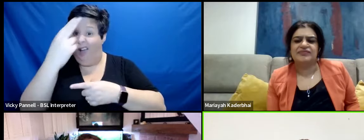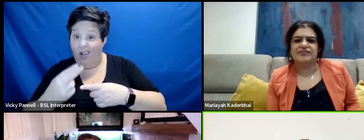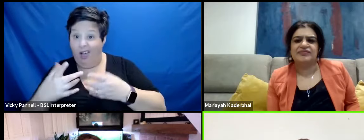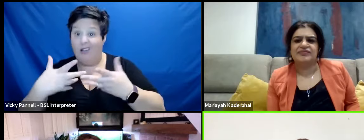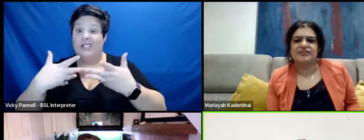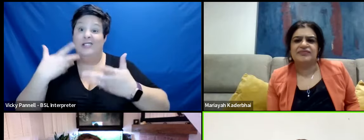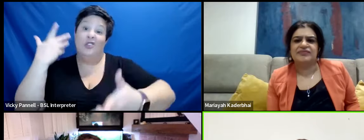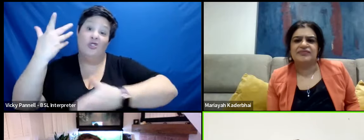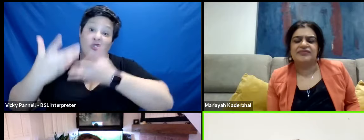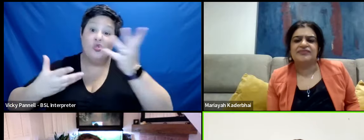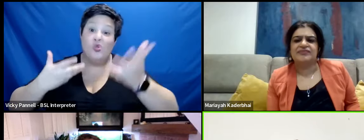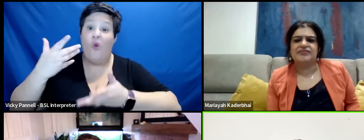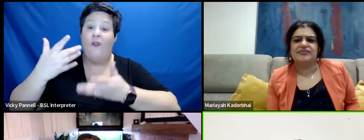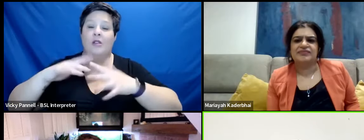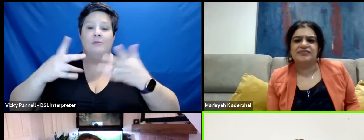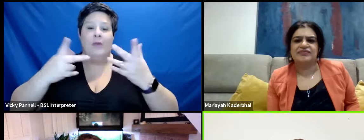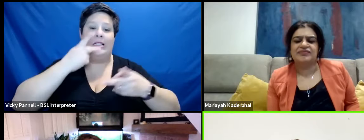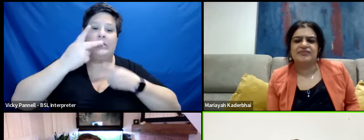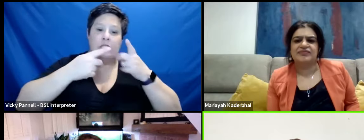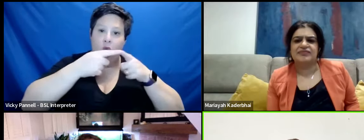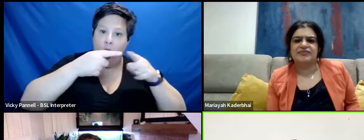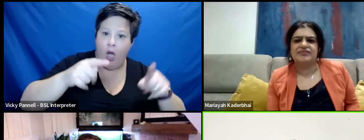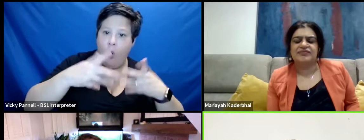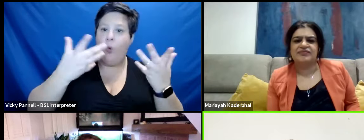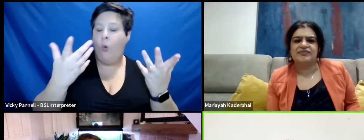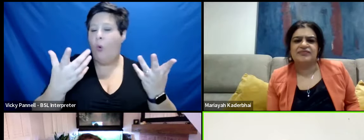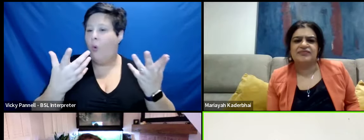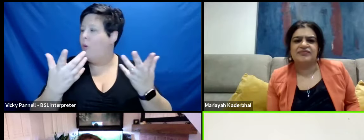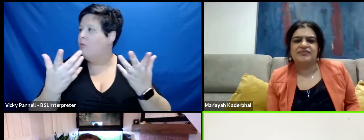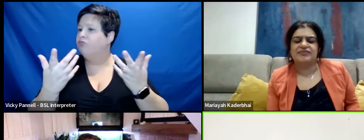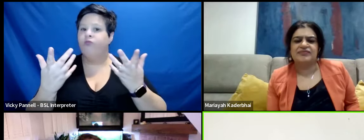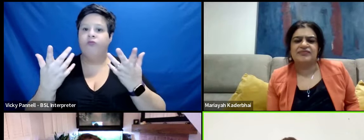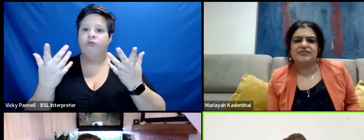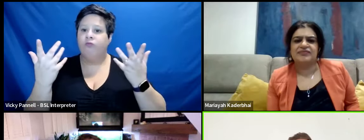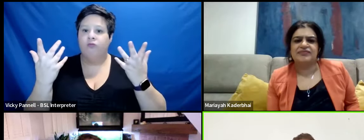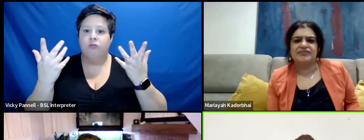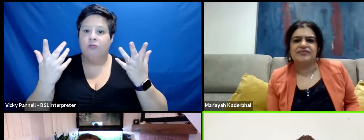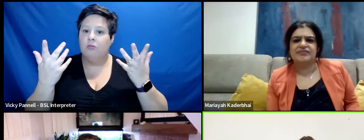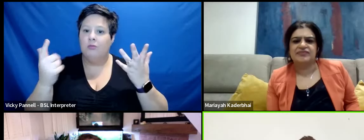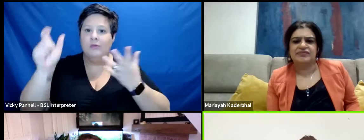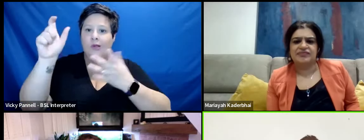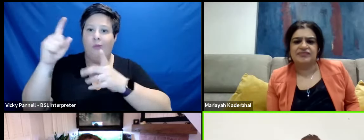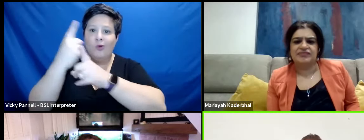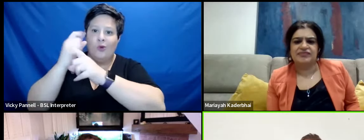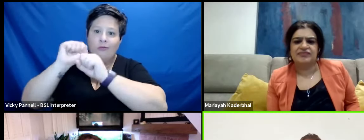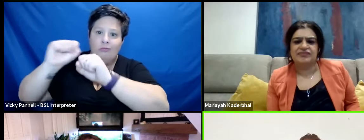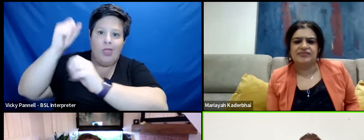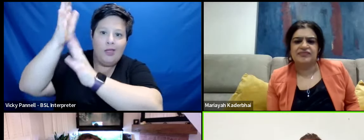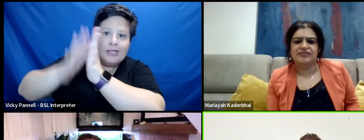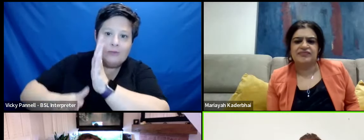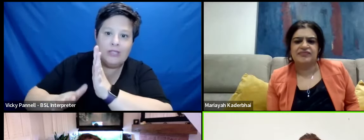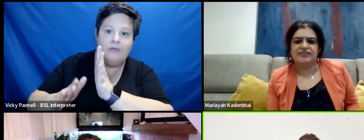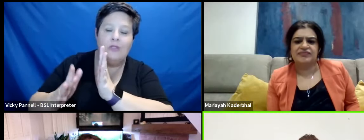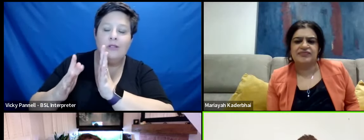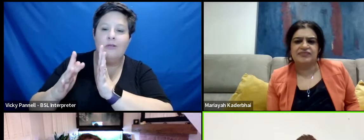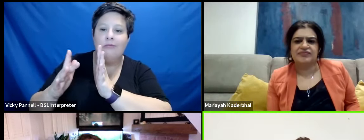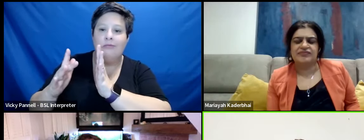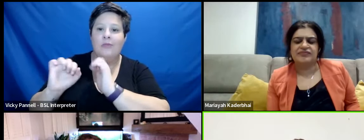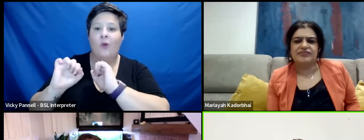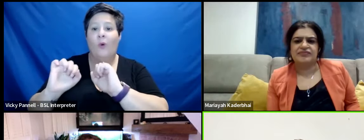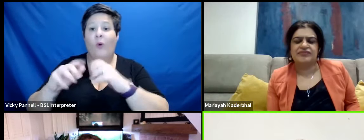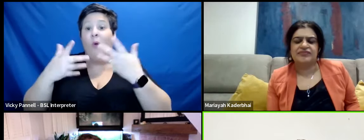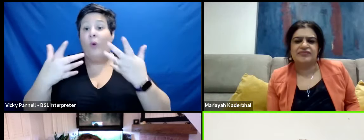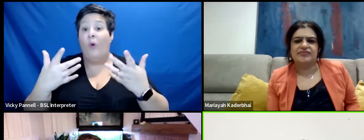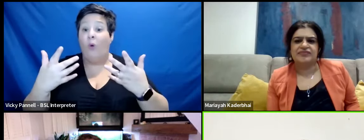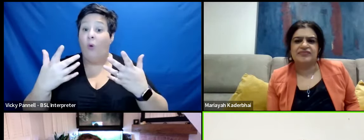of any kind whether it's a song lyric or you know someone speaking of their own experience a lived experience or whether